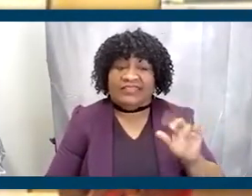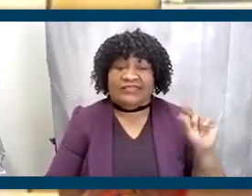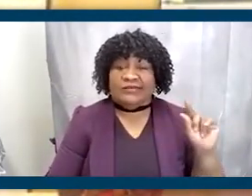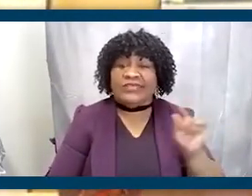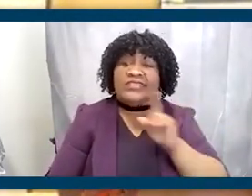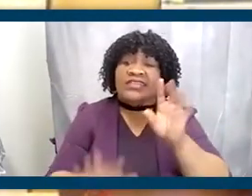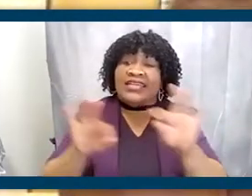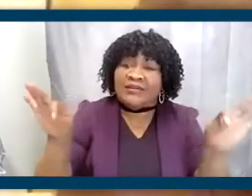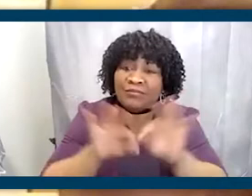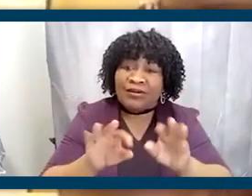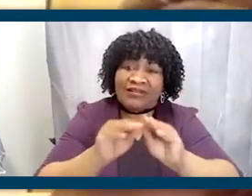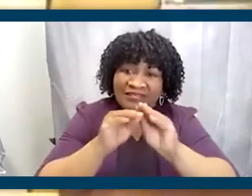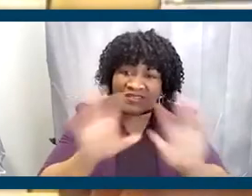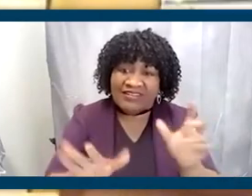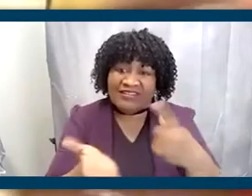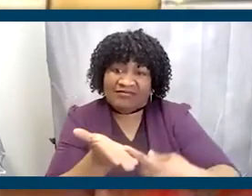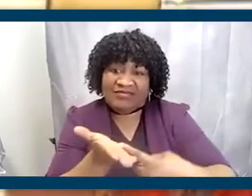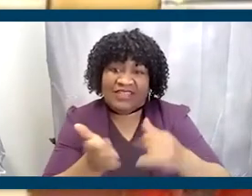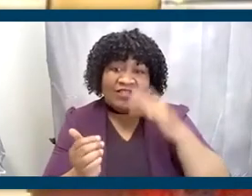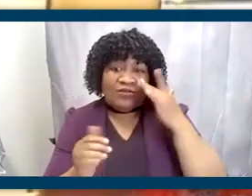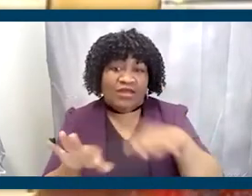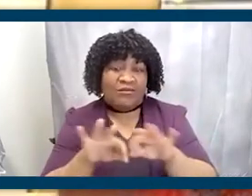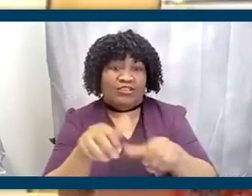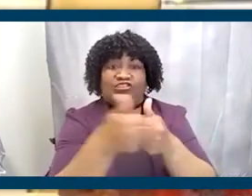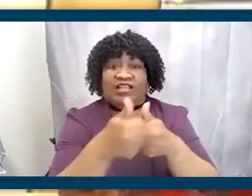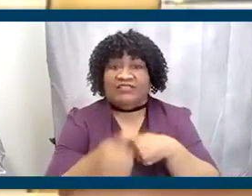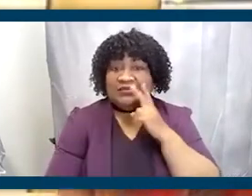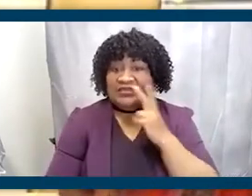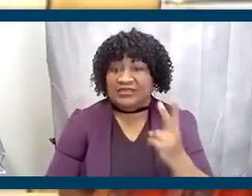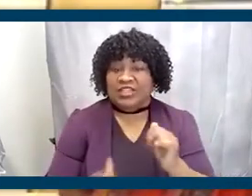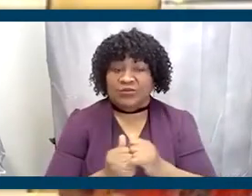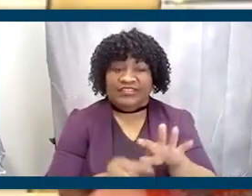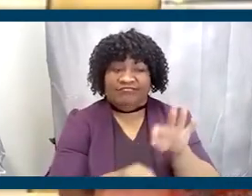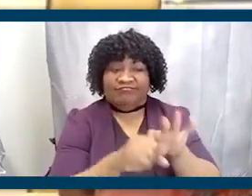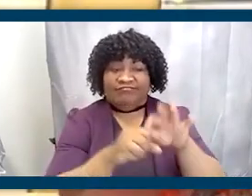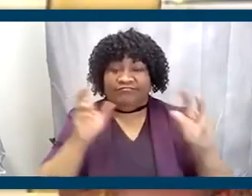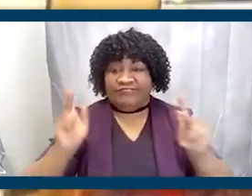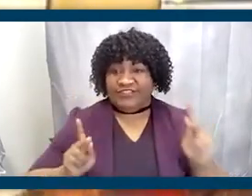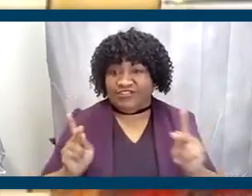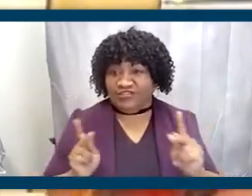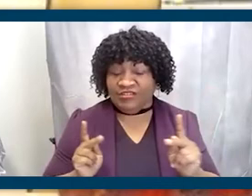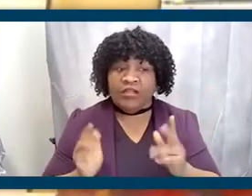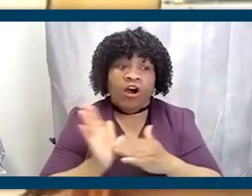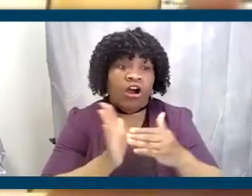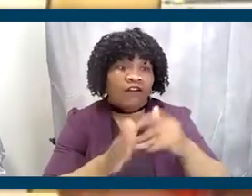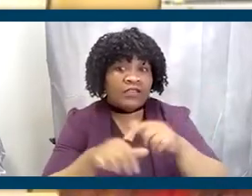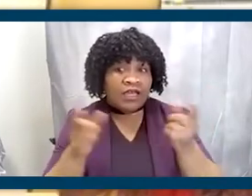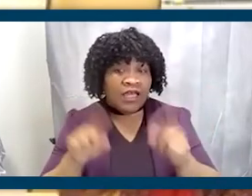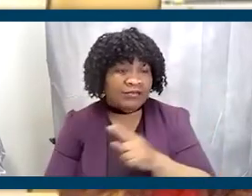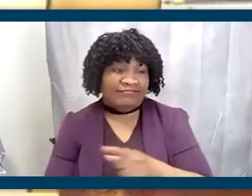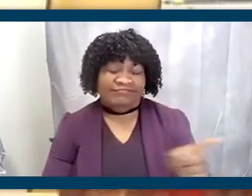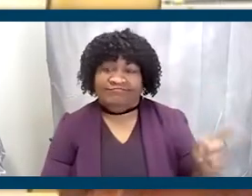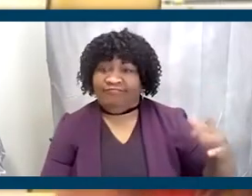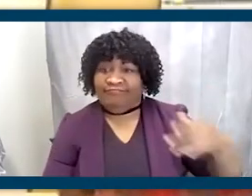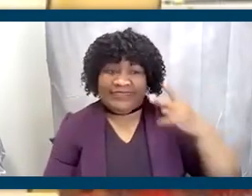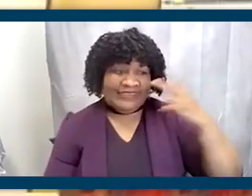important that we understand that, that, and that's one of the challenges we face, even with elected officials, uh, that oftentimes they don't see themselves